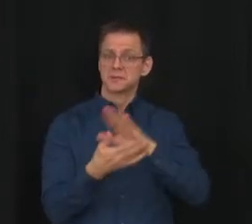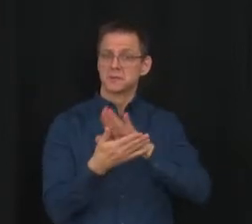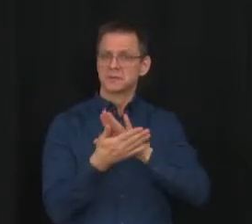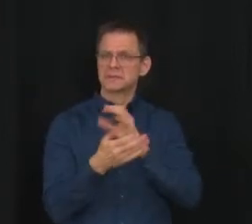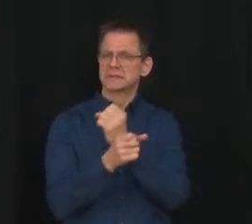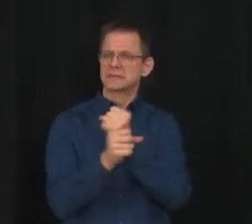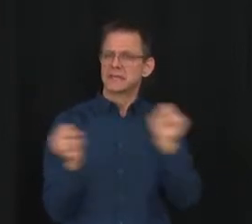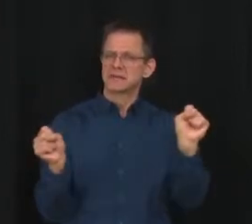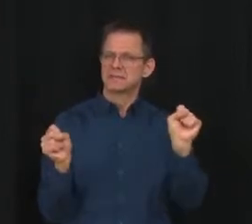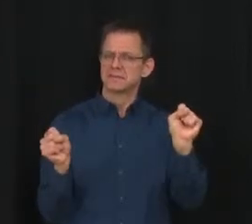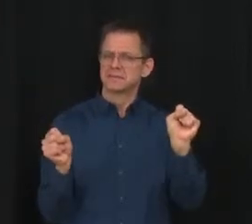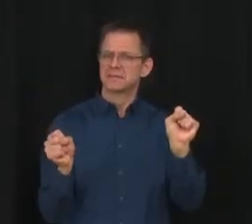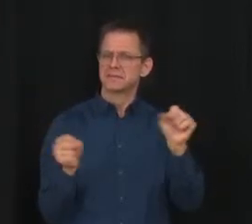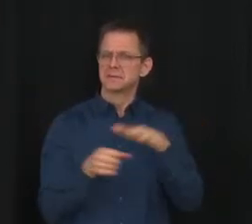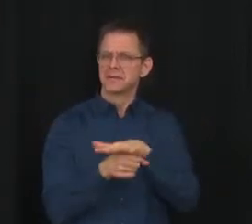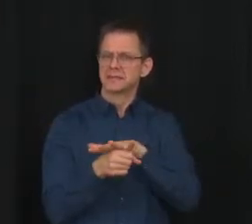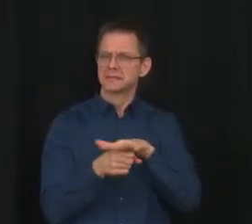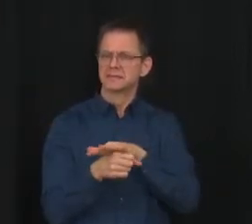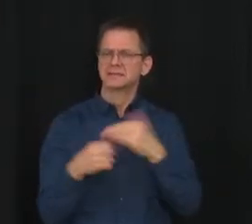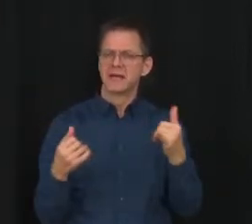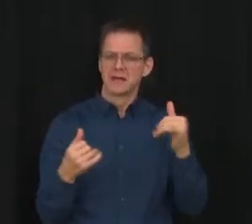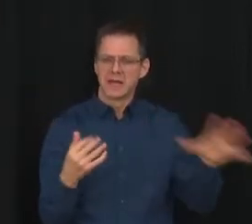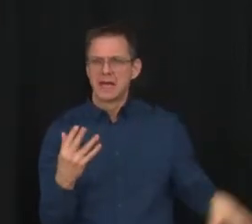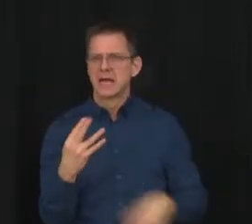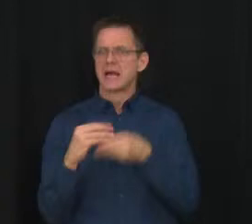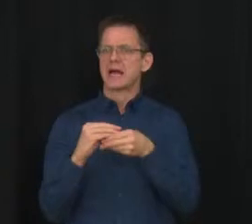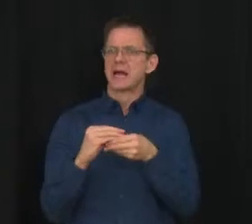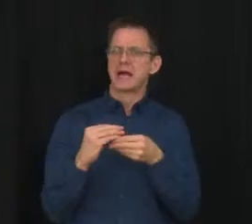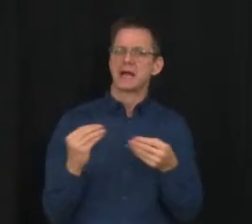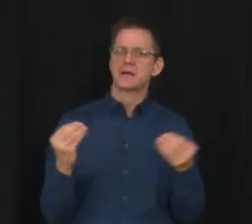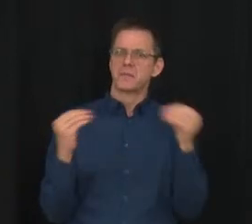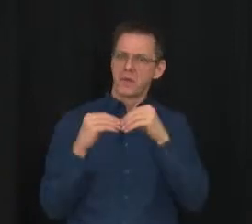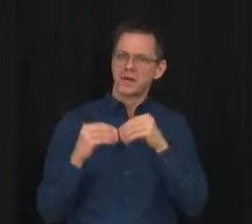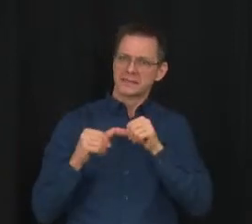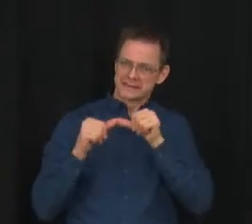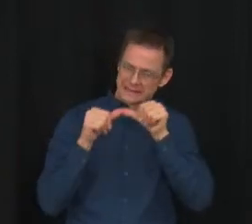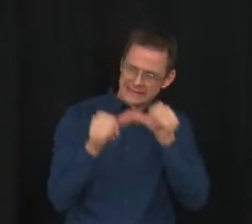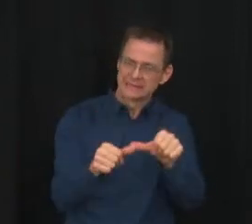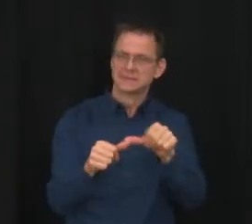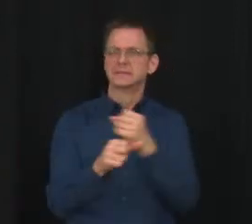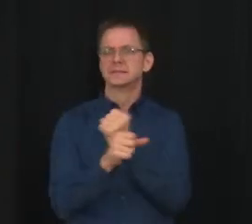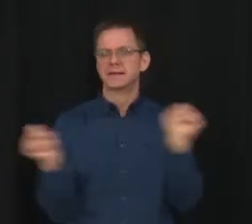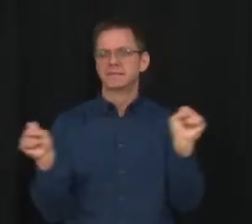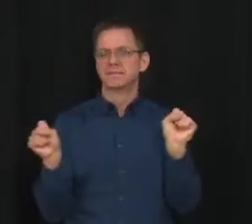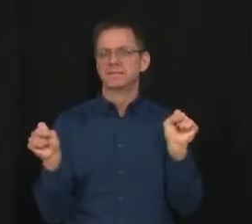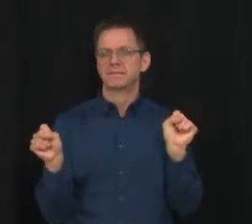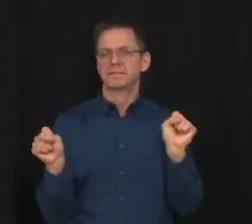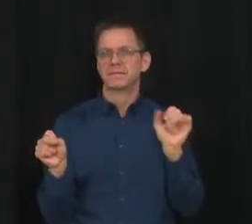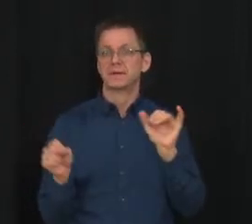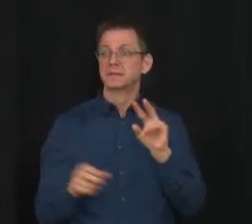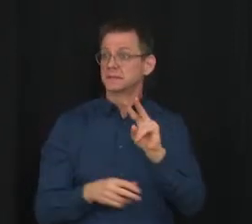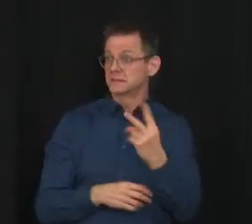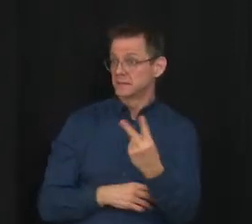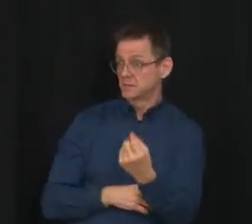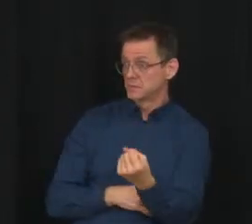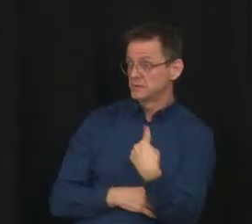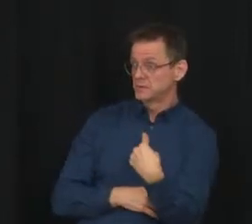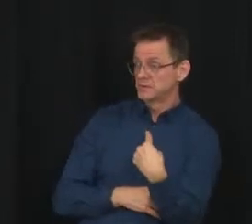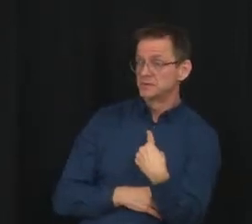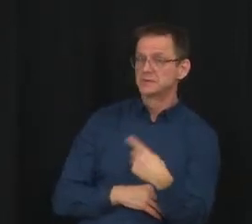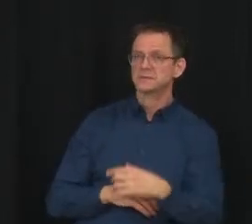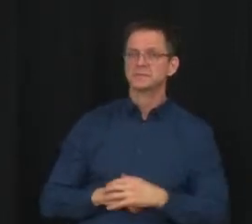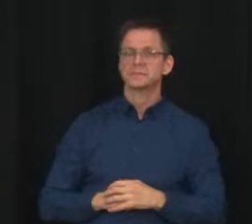these additional measures, they will continue to be safe. Thank you, Minister. And Wyatt, do you have a follow-up question? I do, yeah.